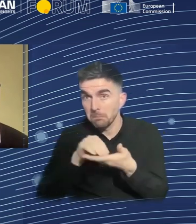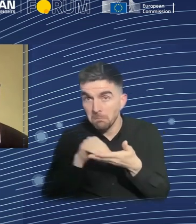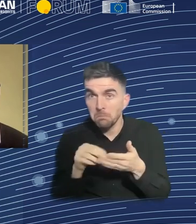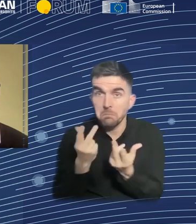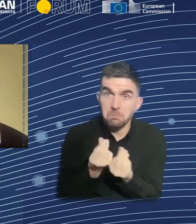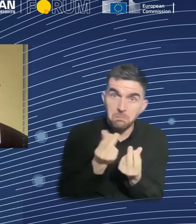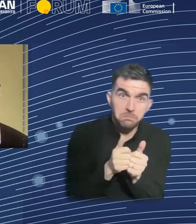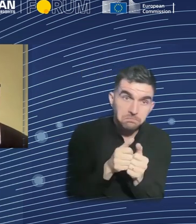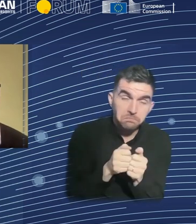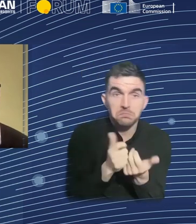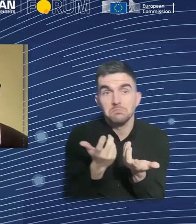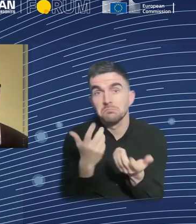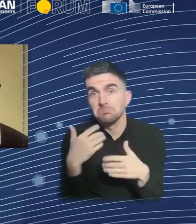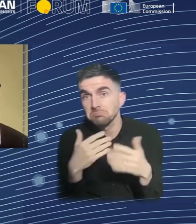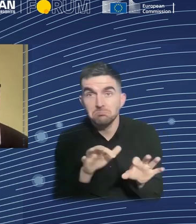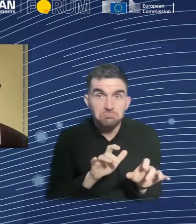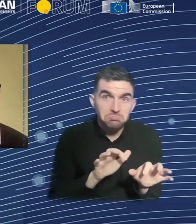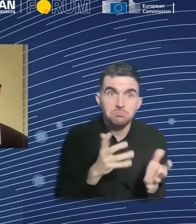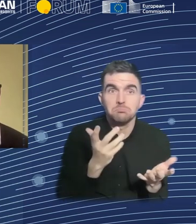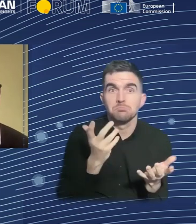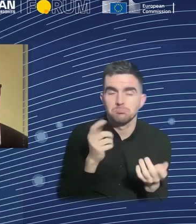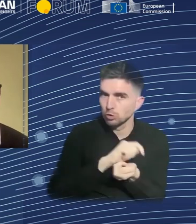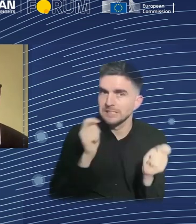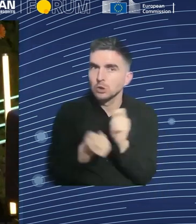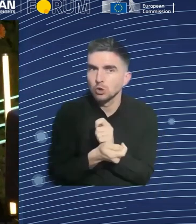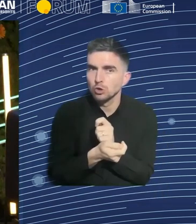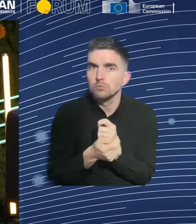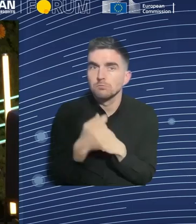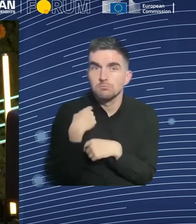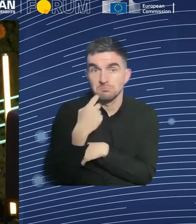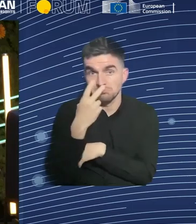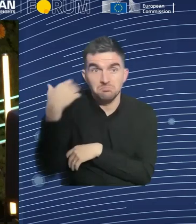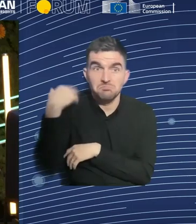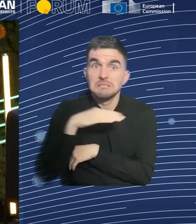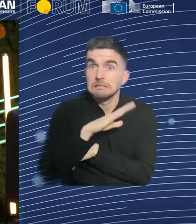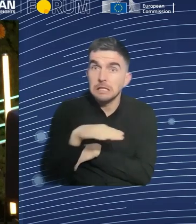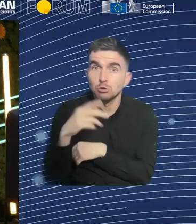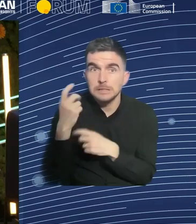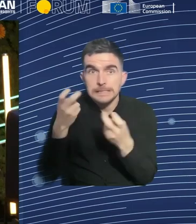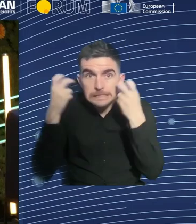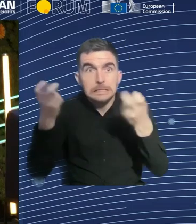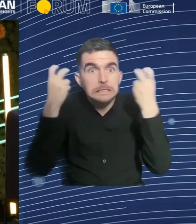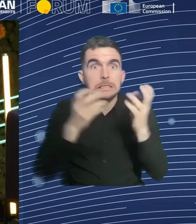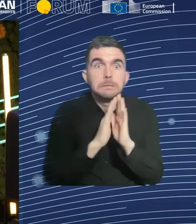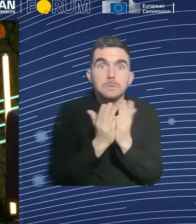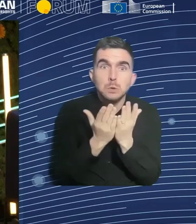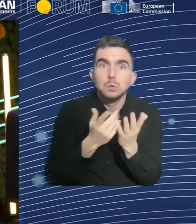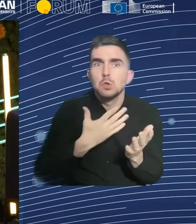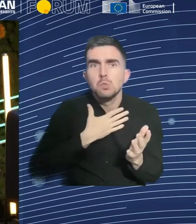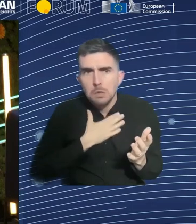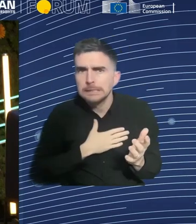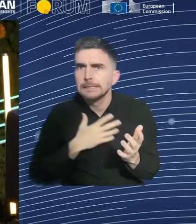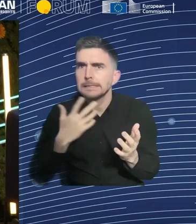other apps. So I think in this way. And I think we have always the resistance to the change.